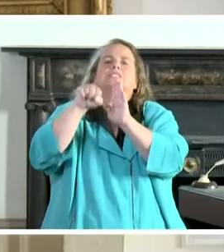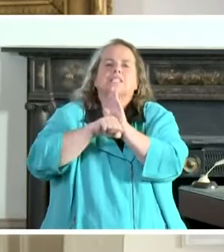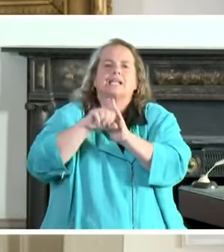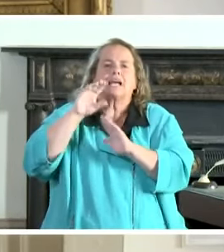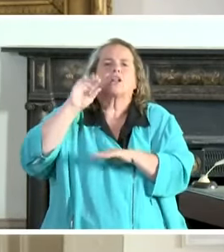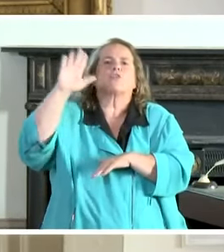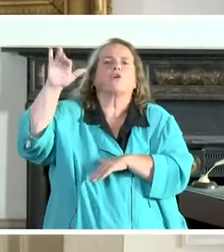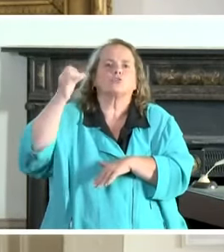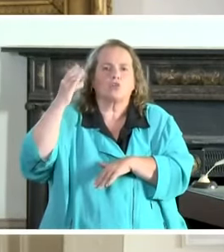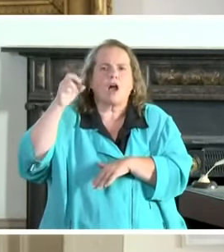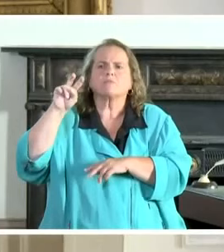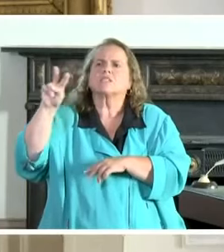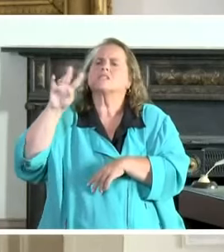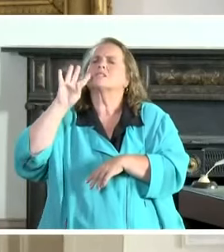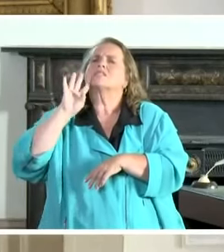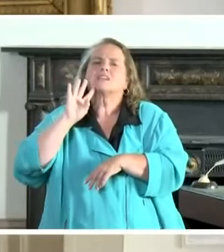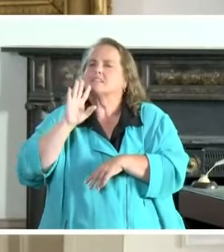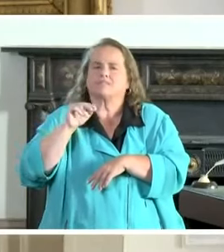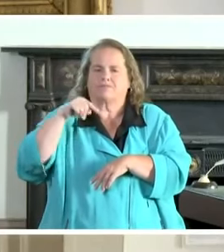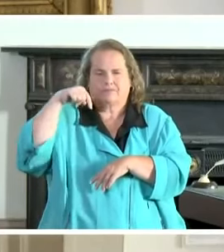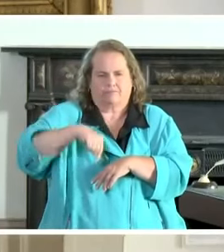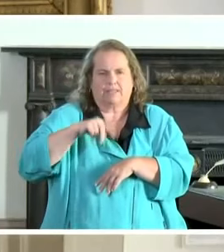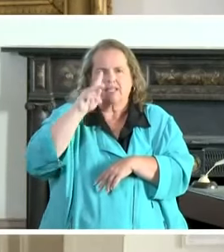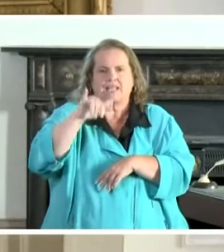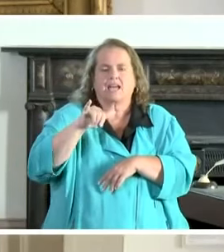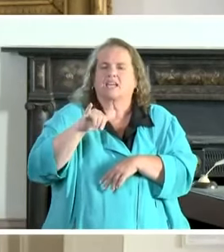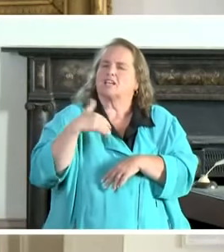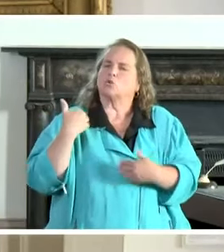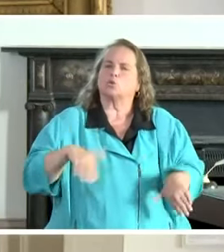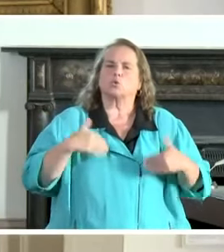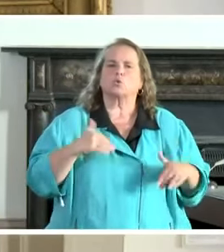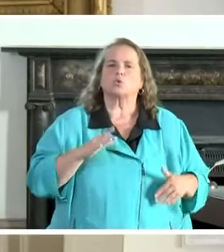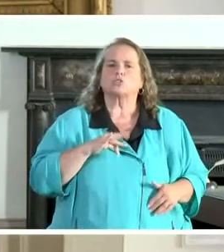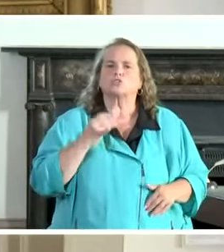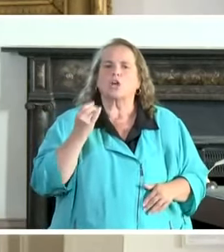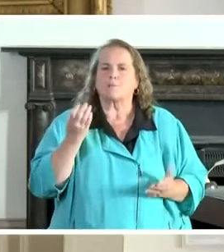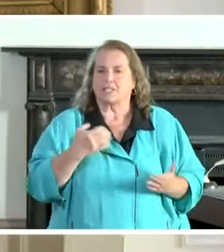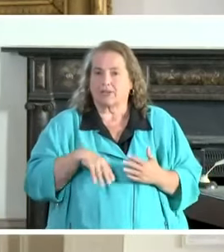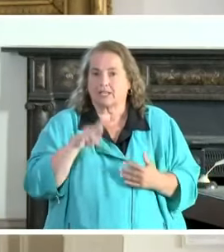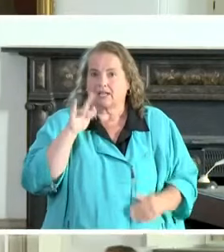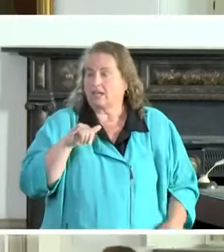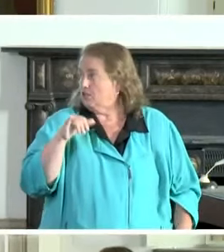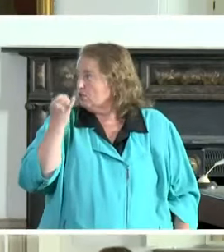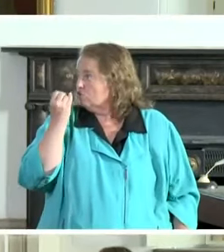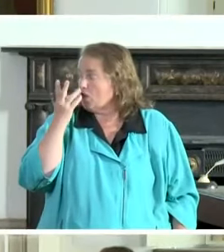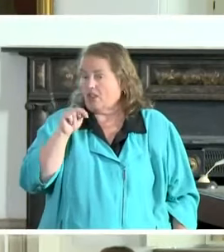jobs. We'll have the cutting-edge jobs right here in Kentucky. Jonathan Webb.